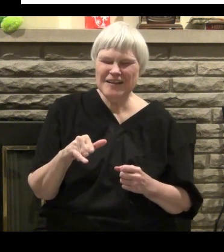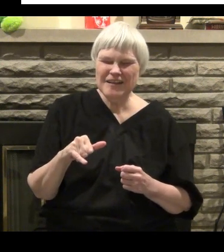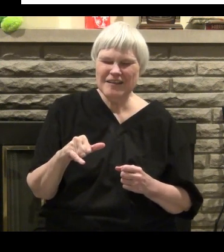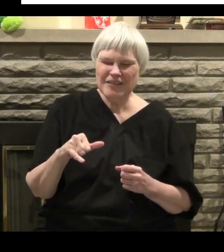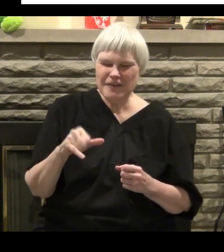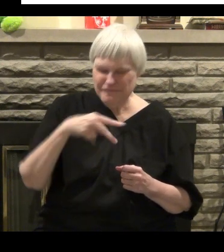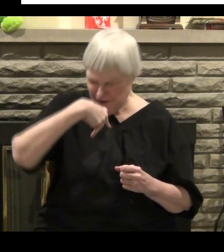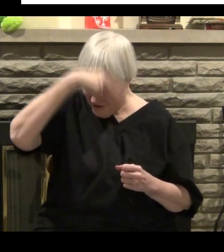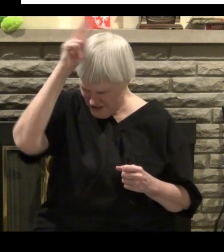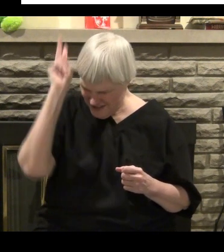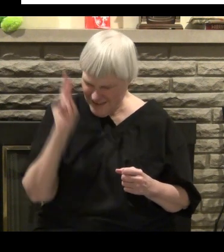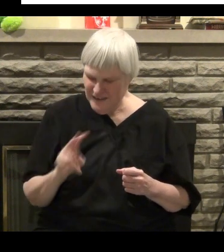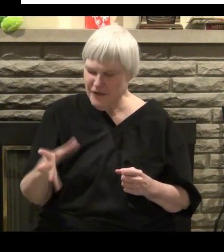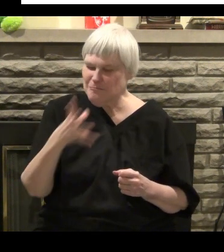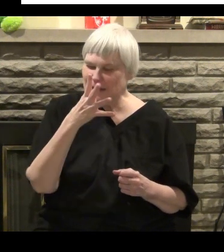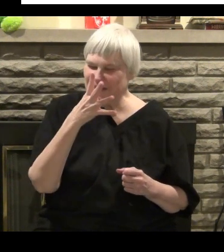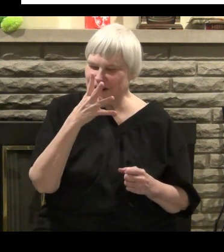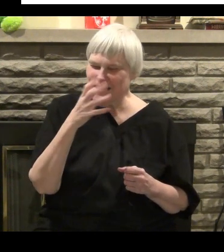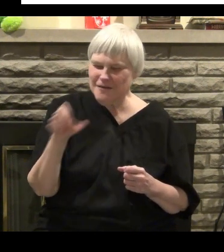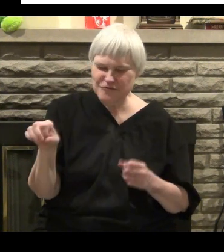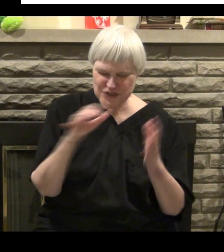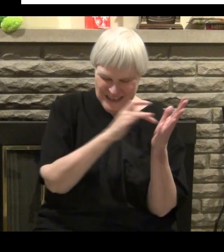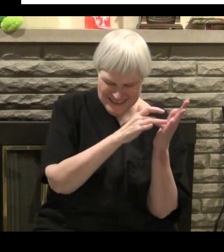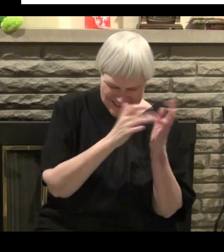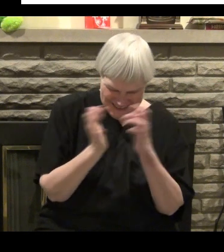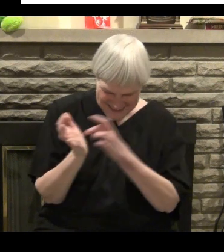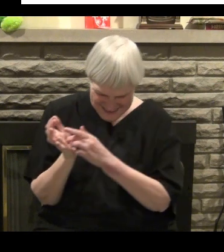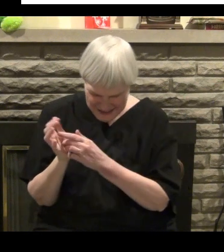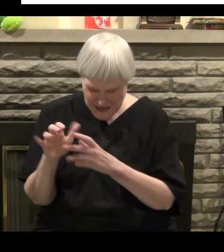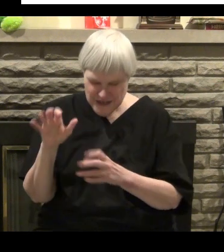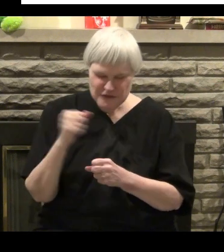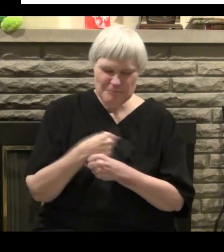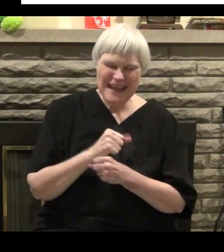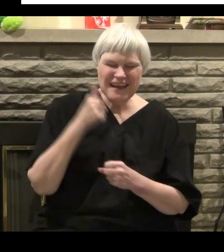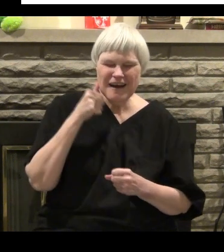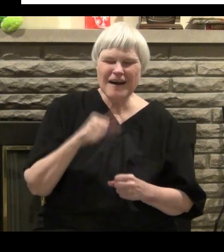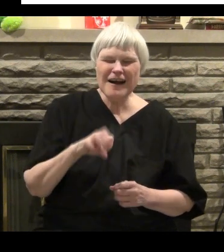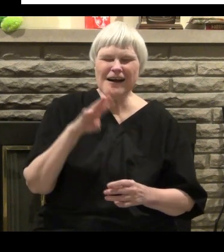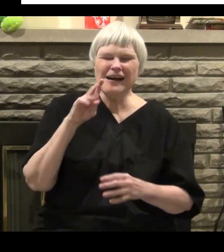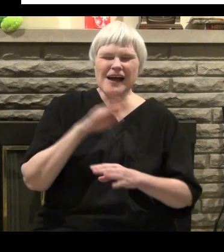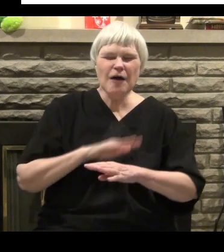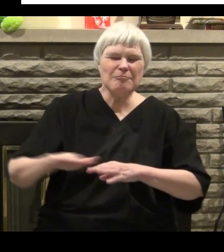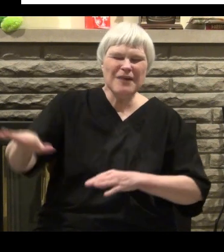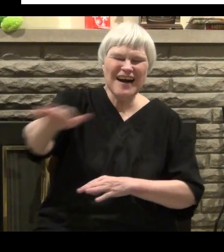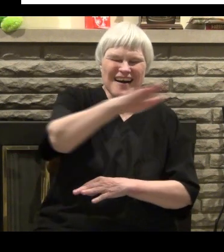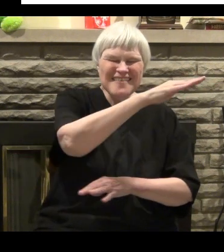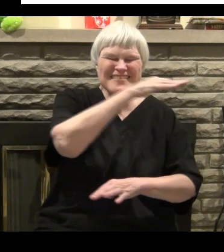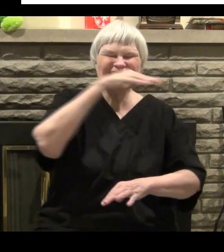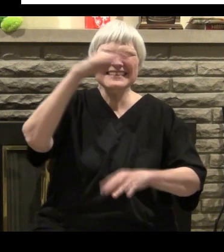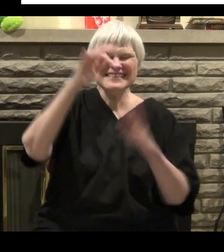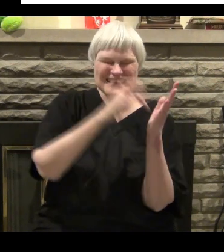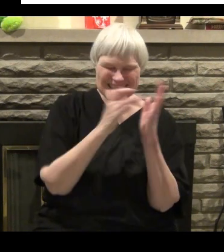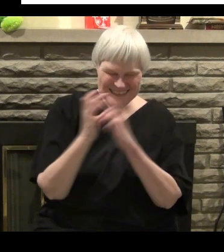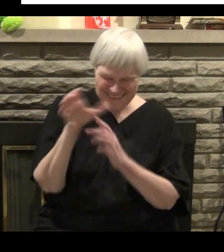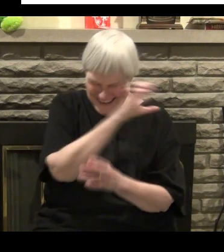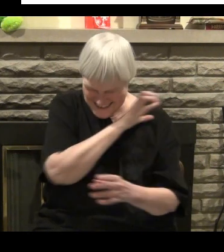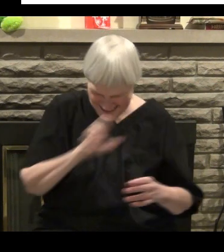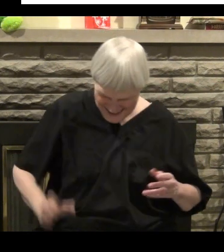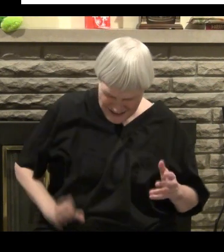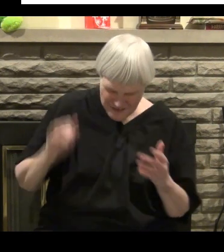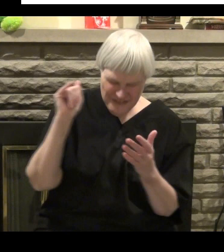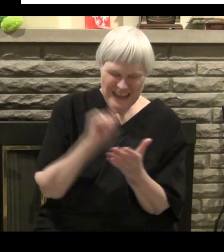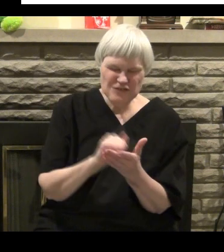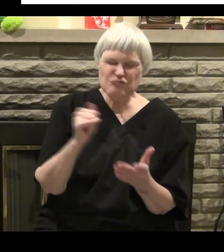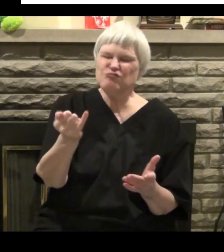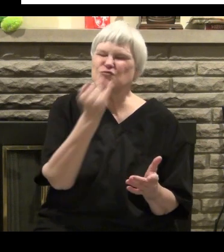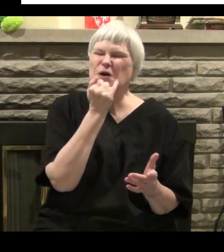You're trying to take Mary who is the mother of Jesus who lawfully brought Jesus into this world and trying to elevate her to a position